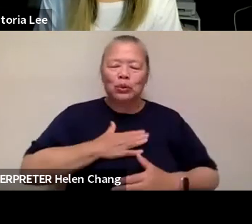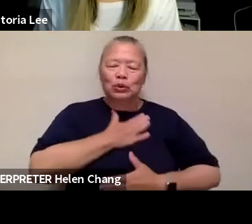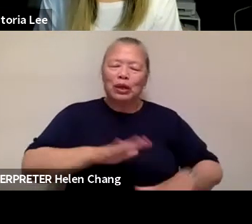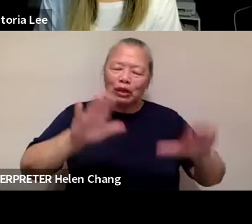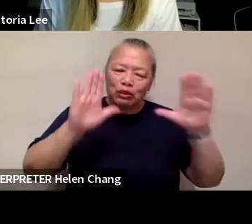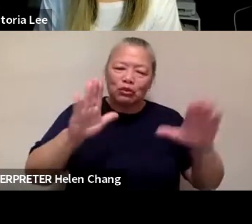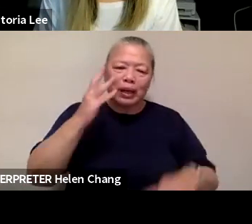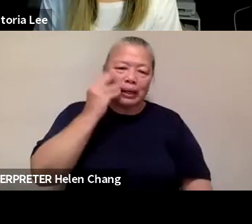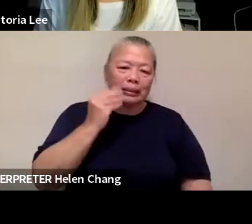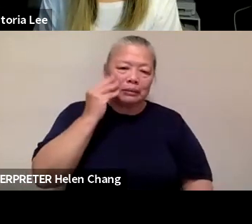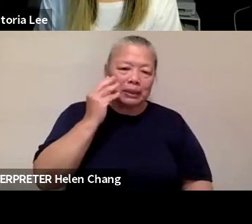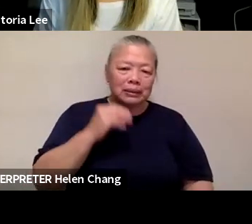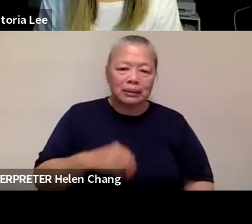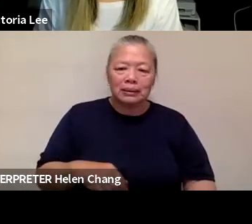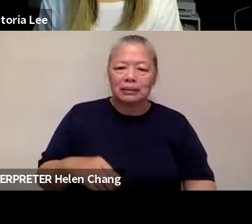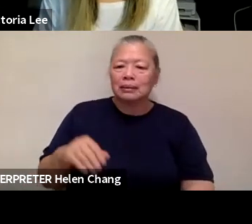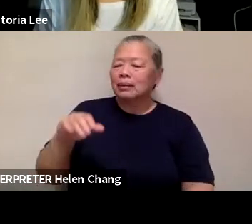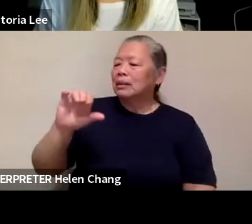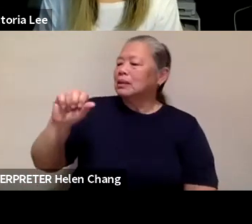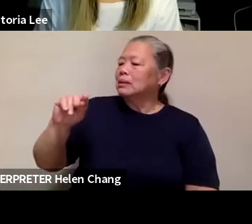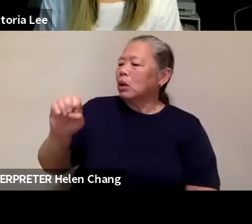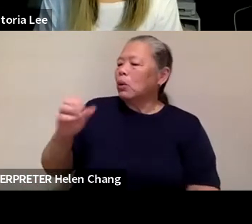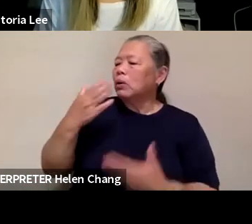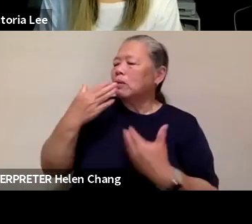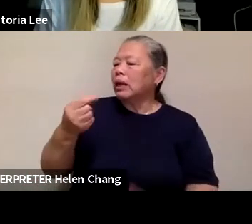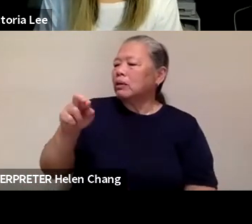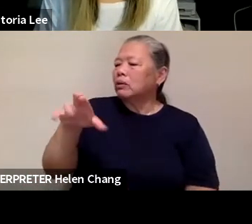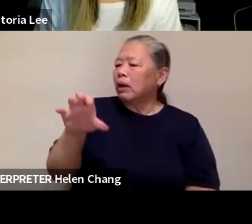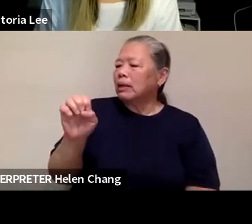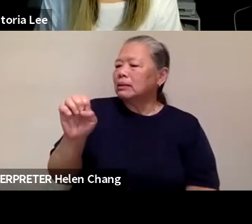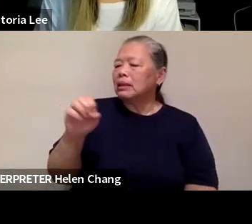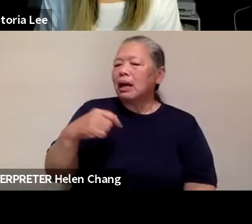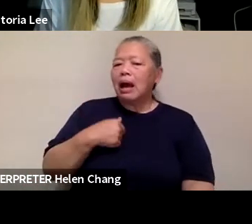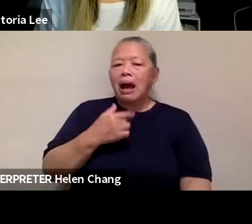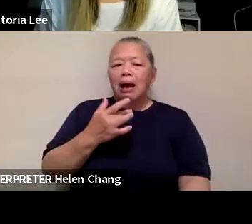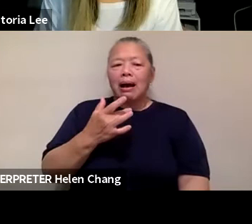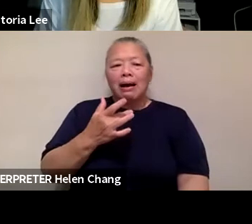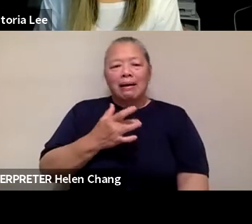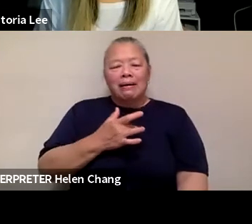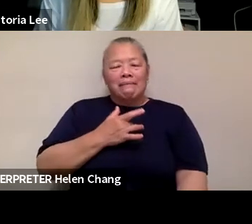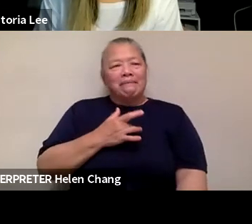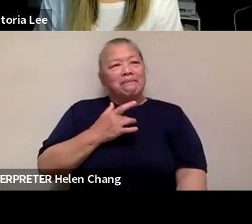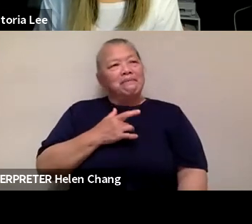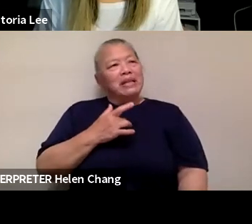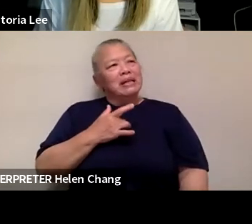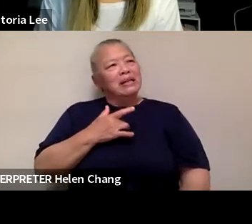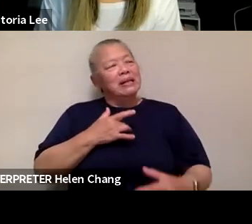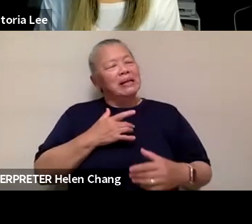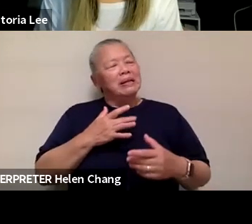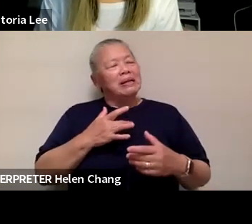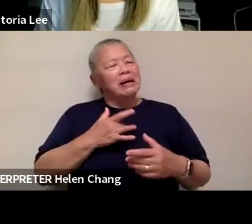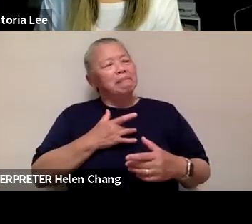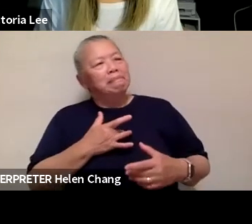Thank you so much, Grace. I am feeling a pull in my soul to hear